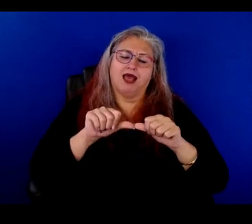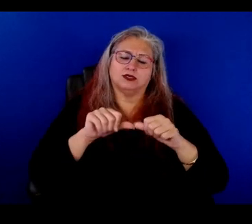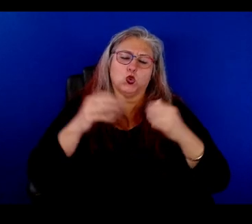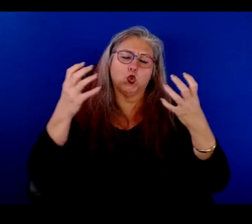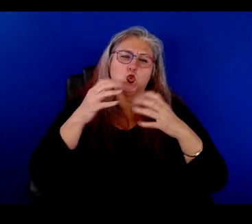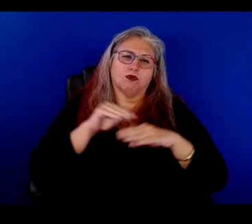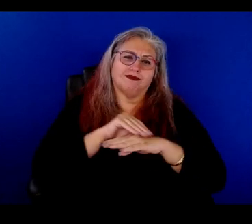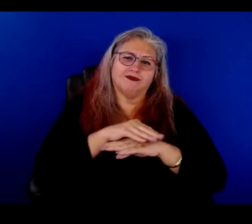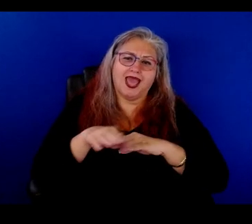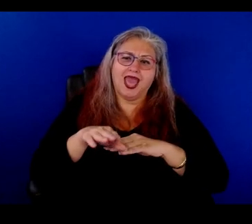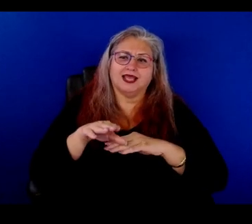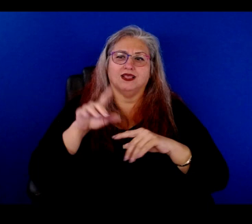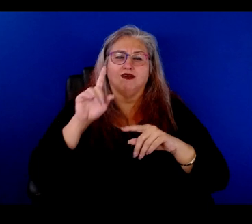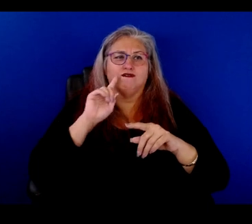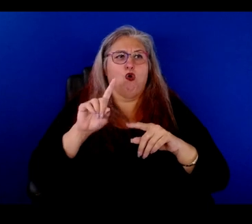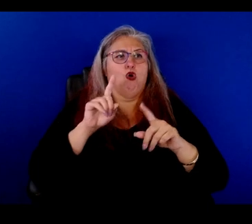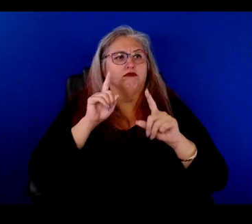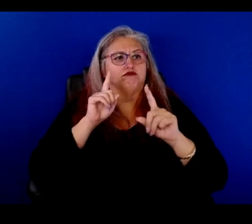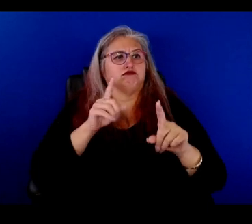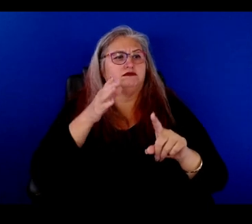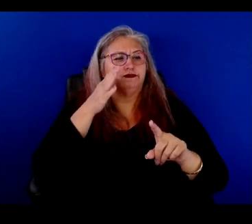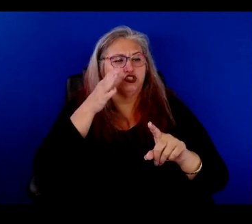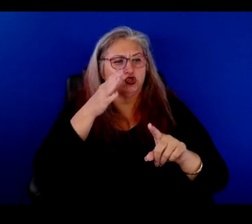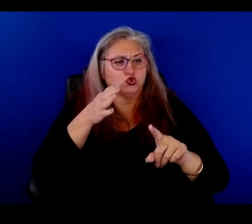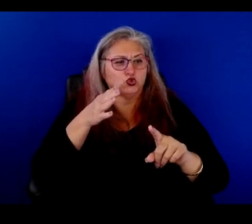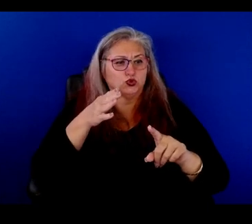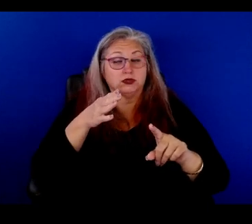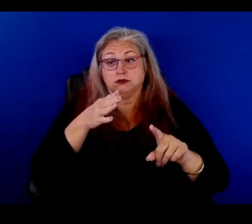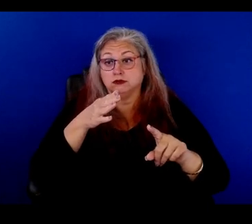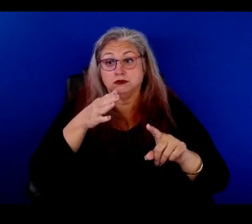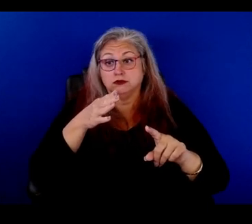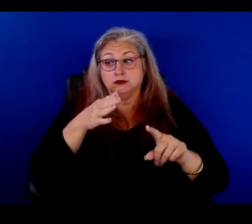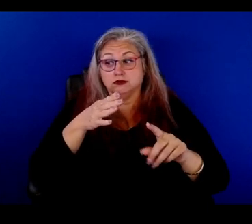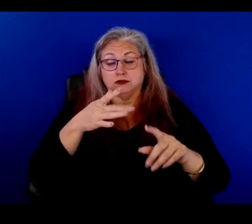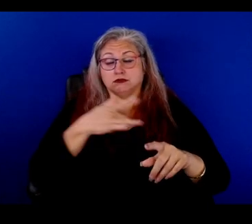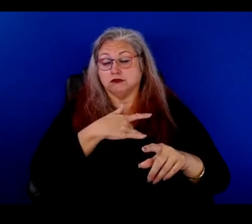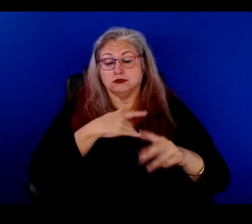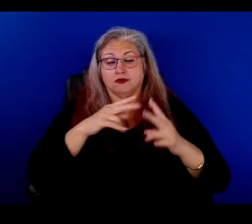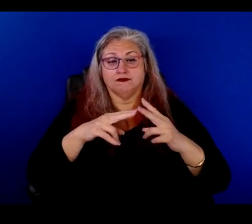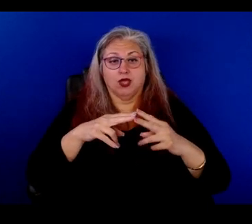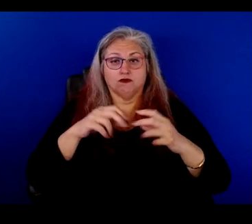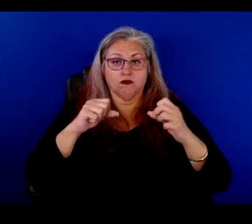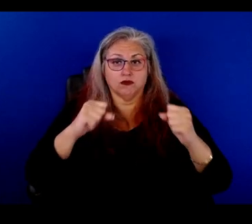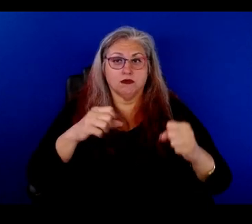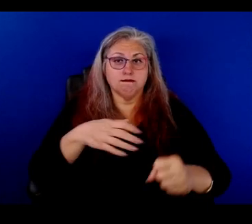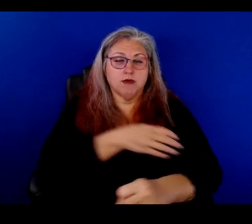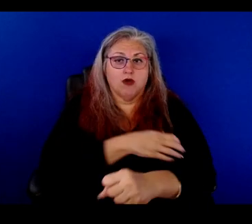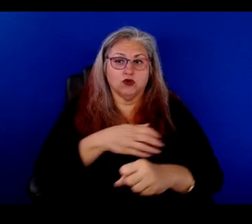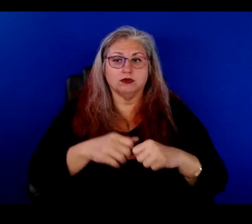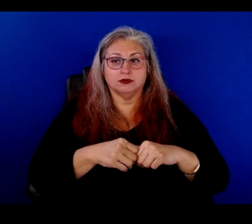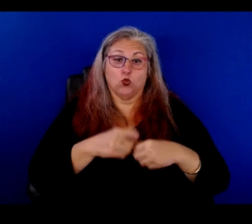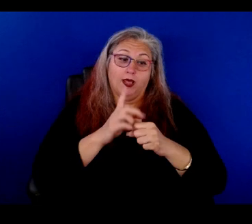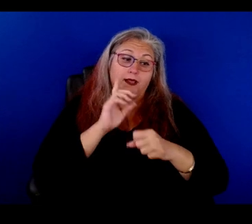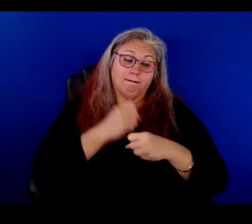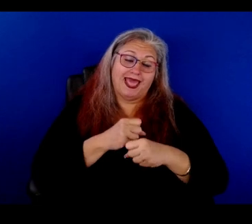and the trajectory that is, um, is quite moving. And, and, and, and, will make